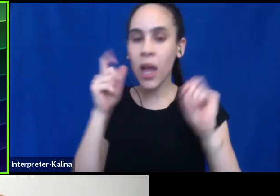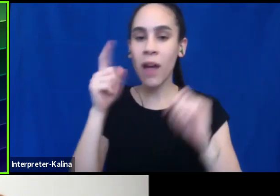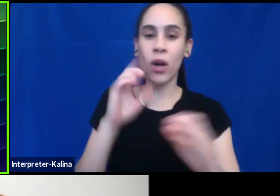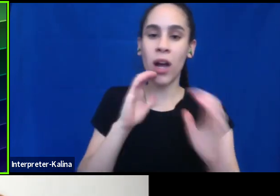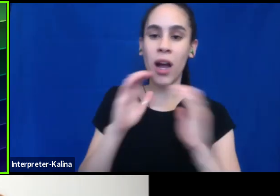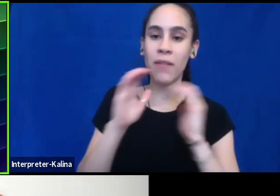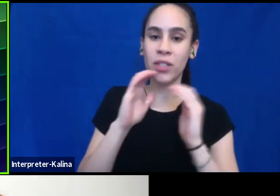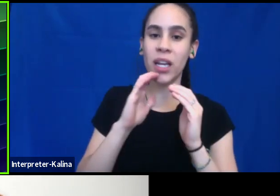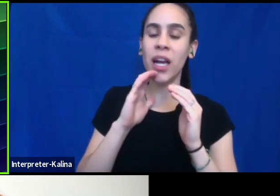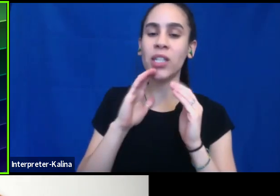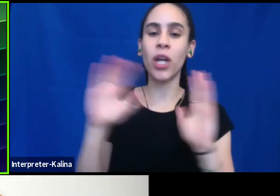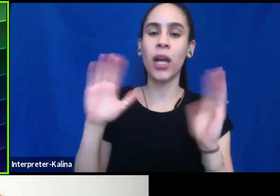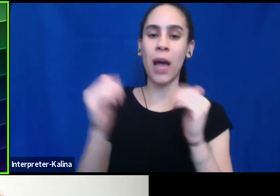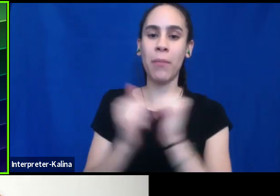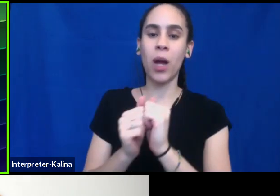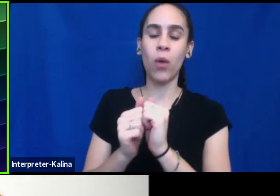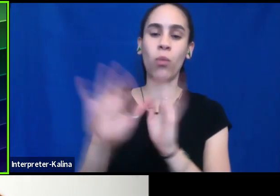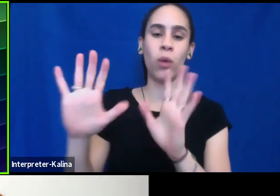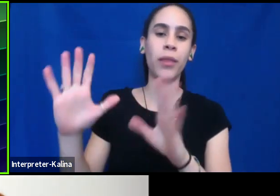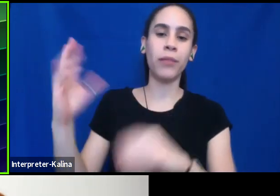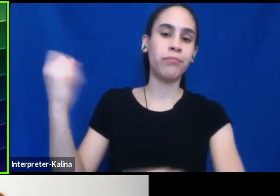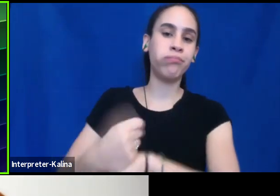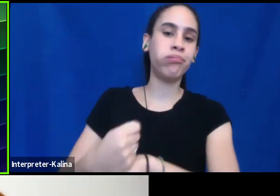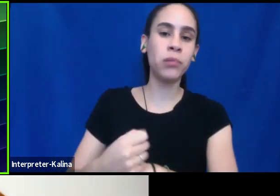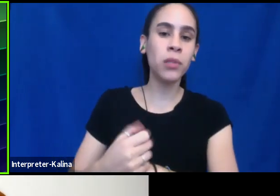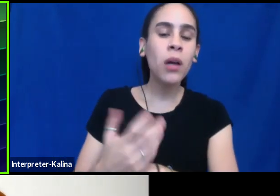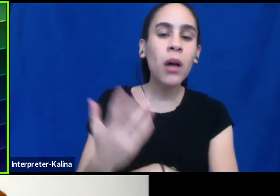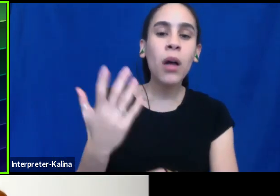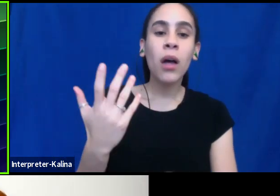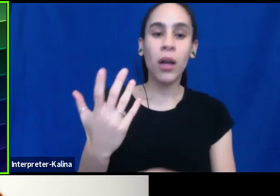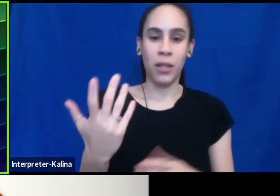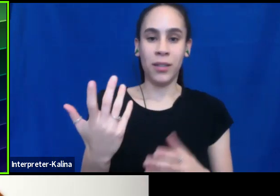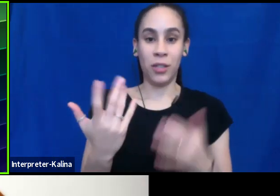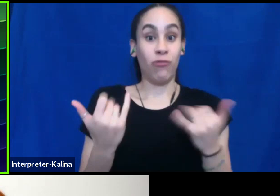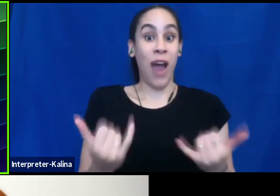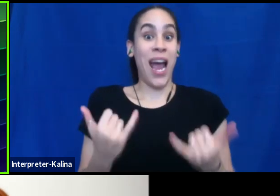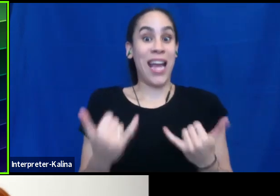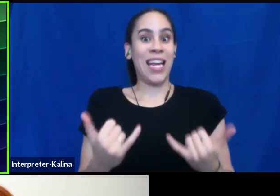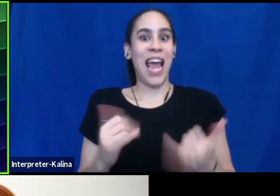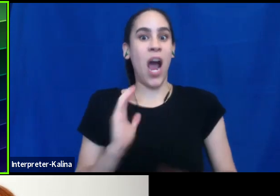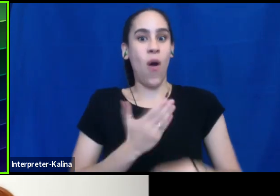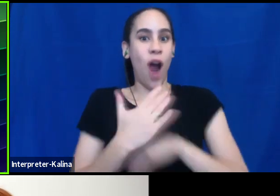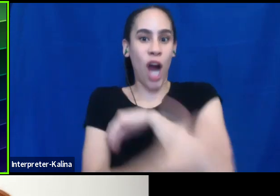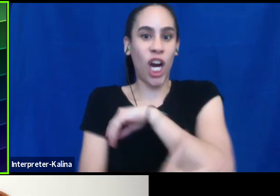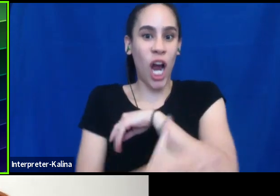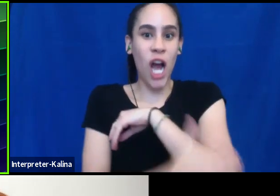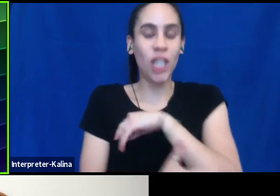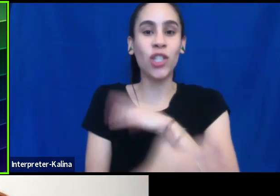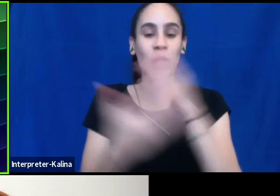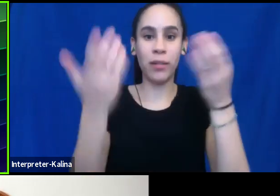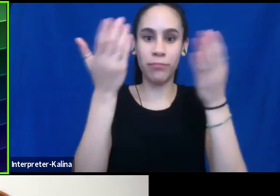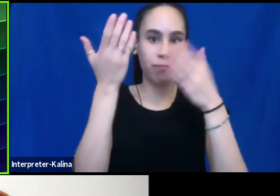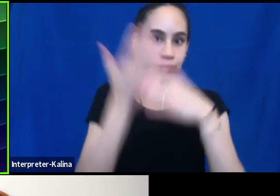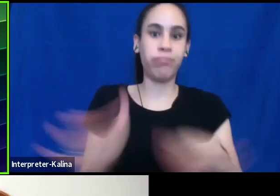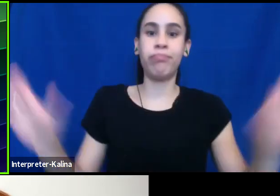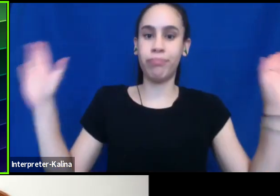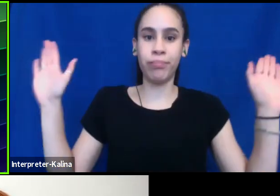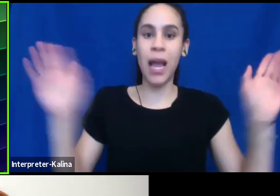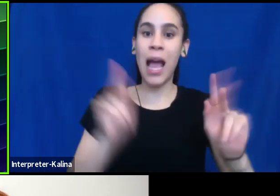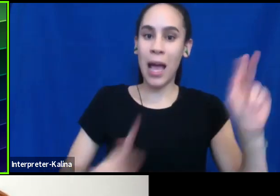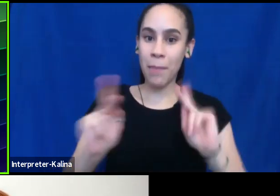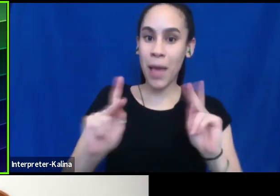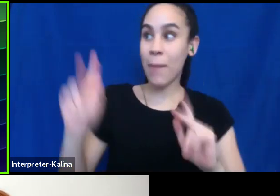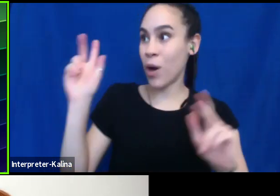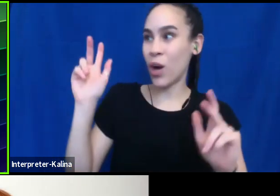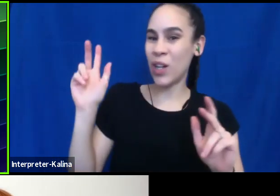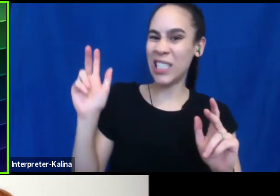important, um, conversation to be having, um, right around now, our country's gotten very, very divisive. People aren't listening to each other